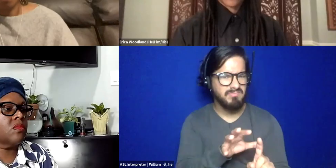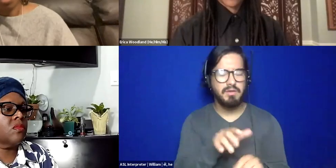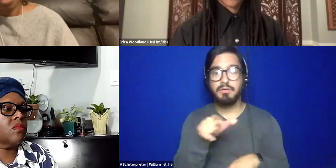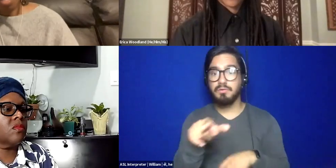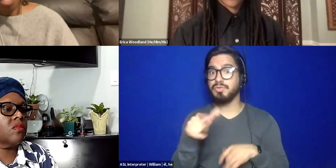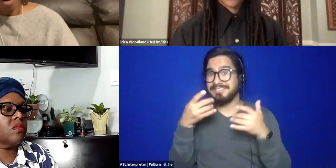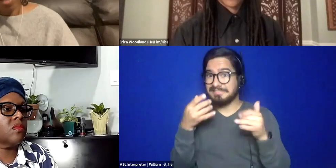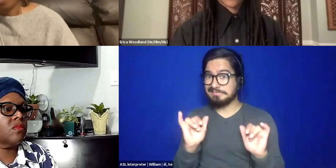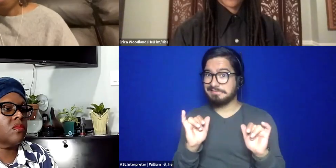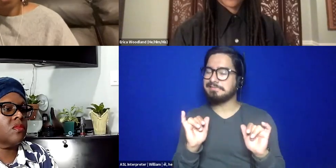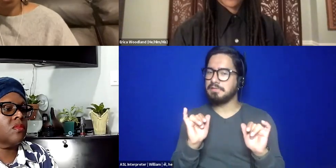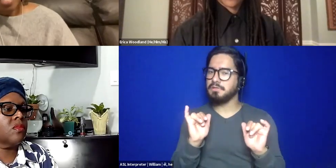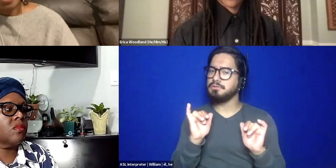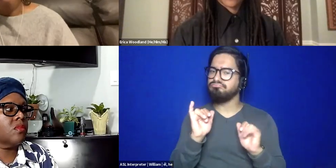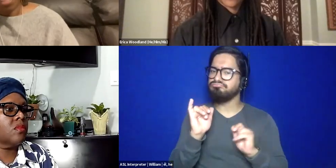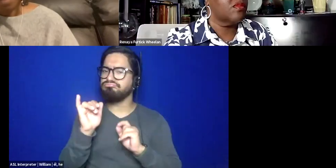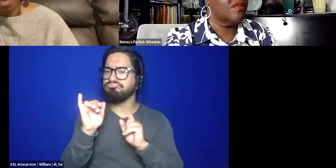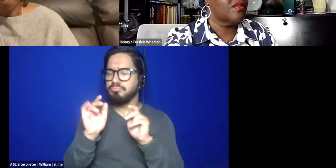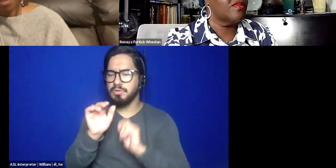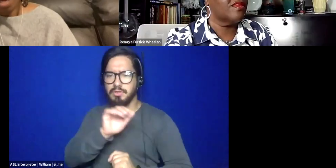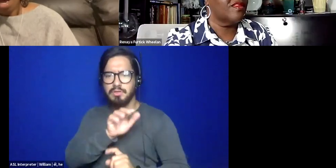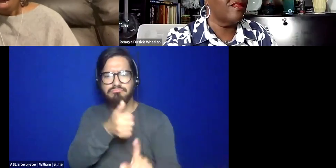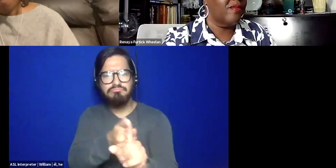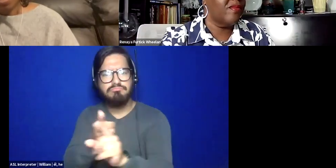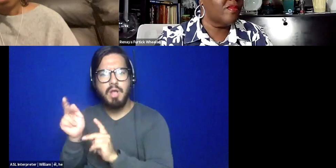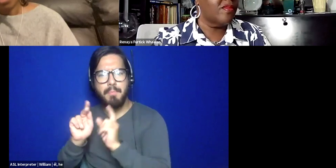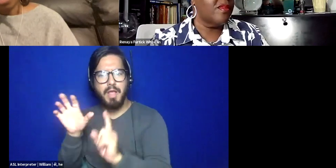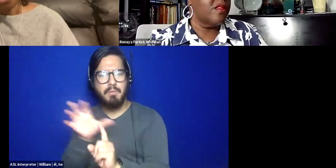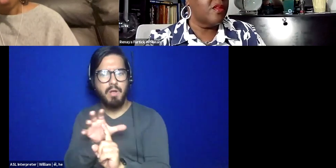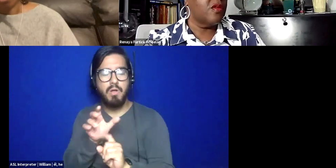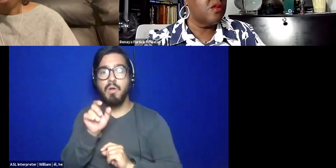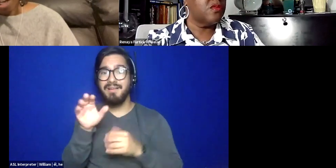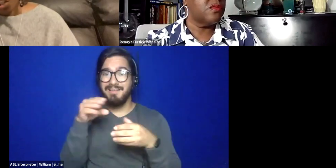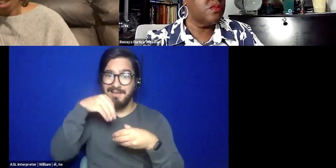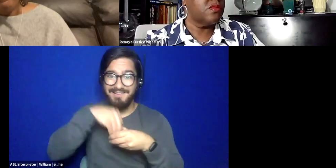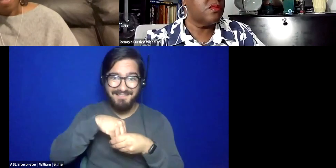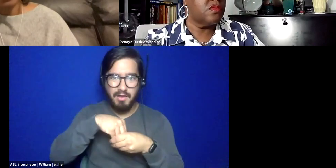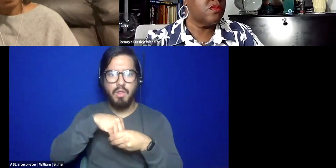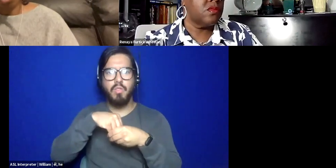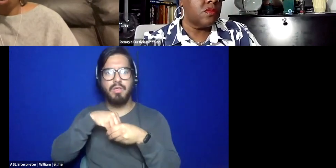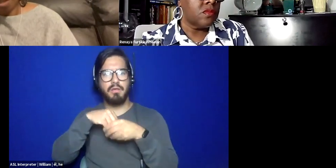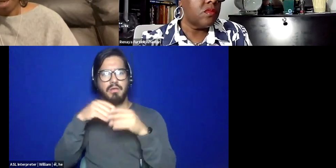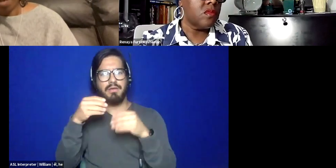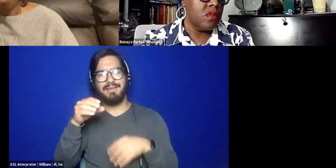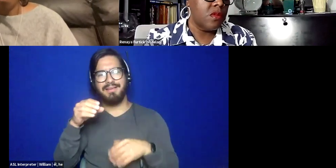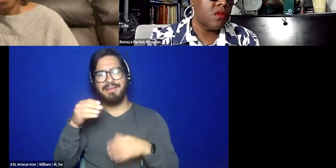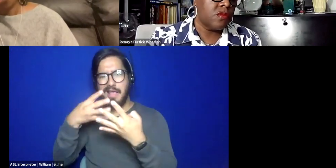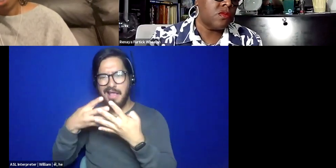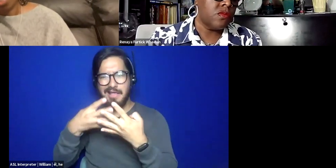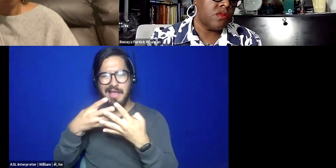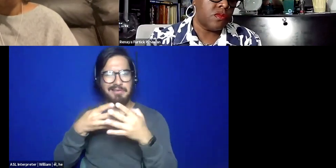system? Um, or as we refer to as a captivity, including incarceration, mandated treatment,